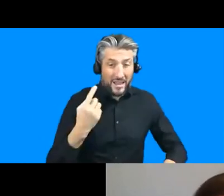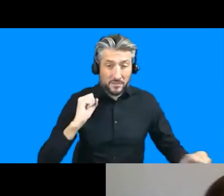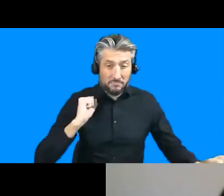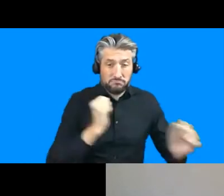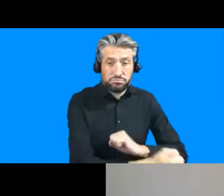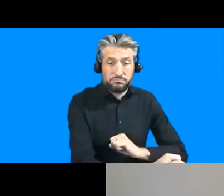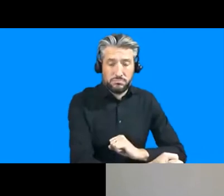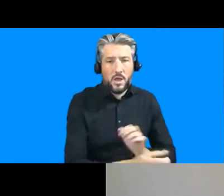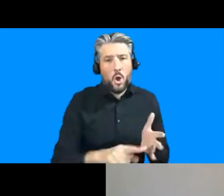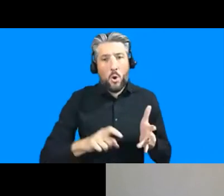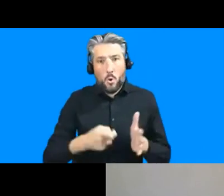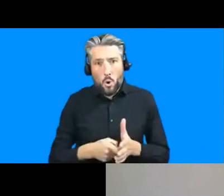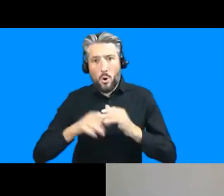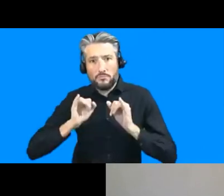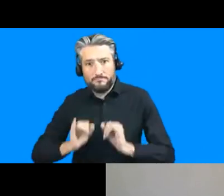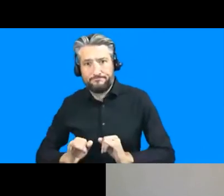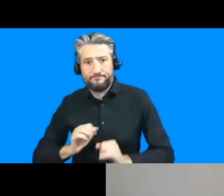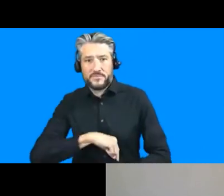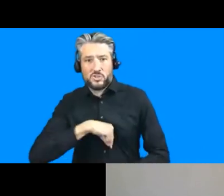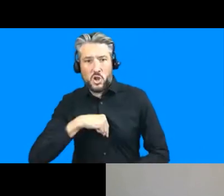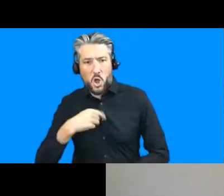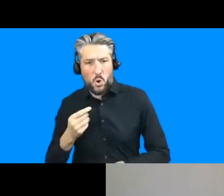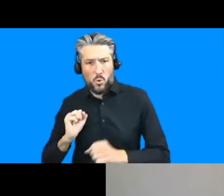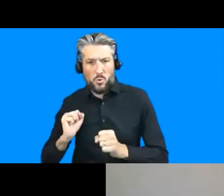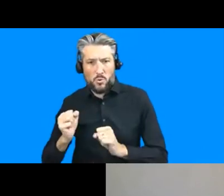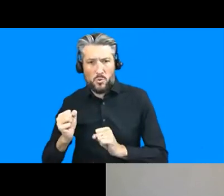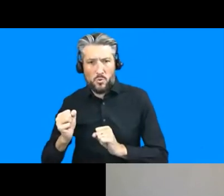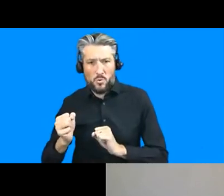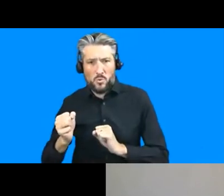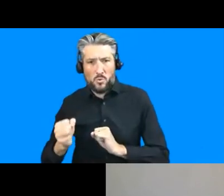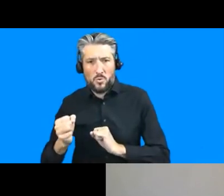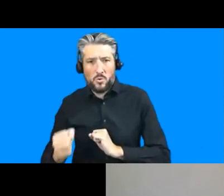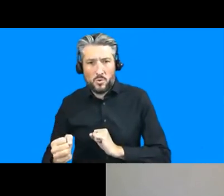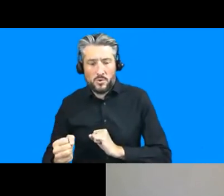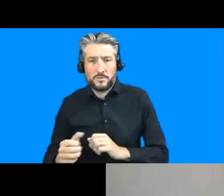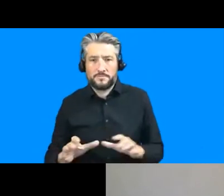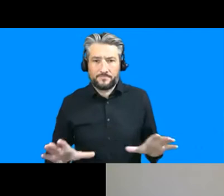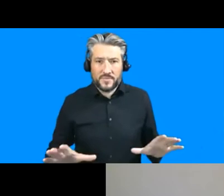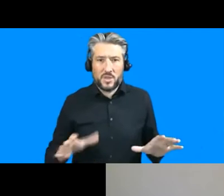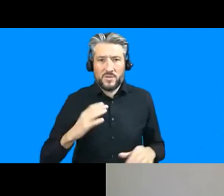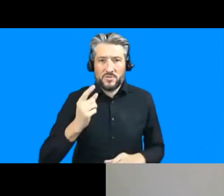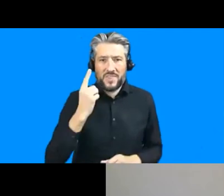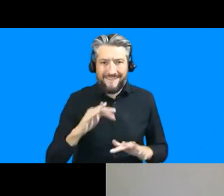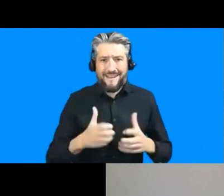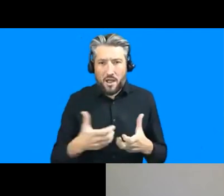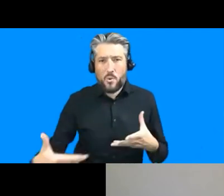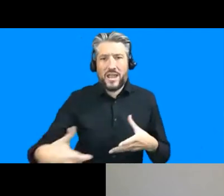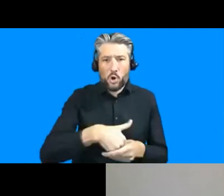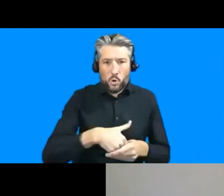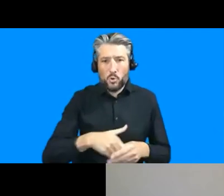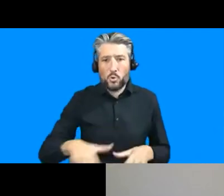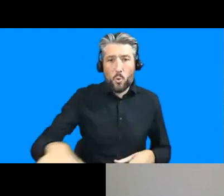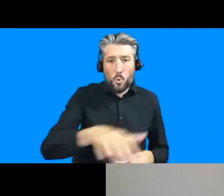across various entities and actors and stakeholders you tend to leave certain groups behind and so and and in that we tend to